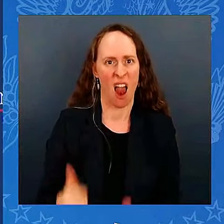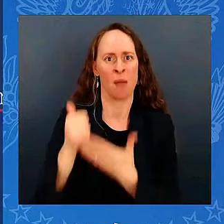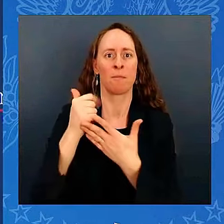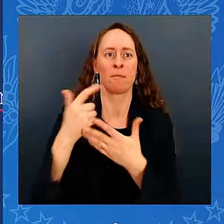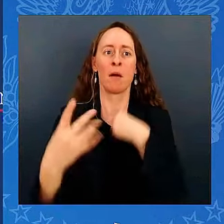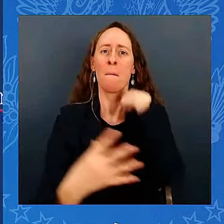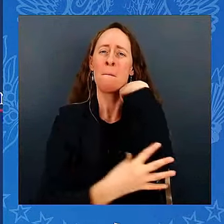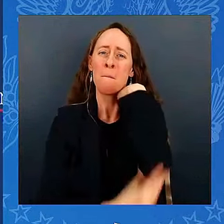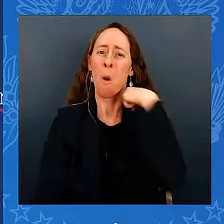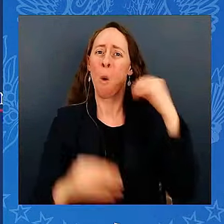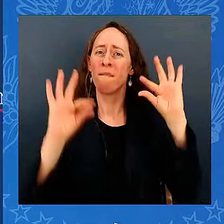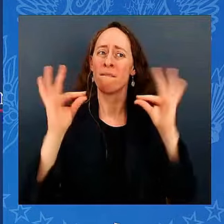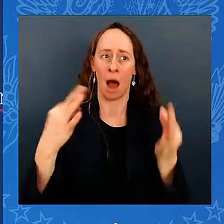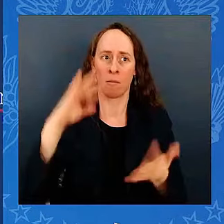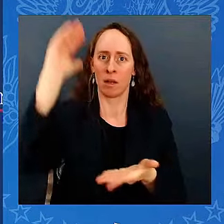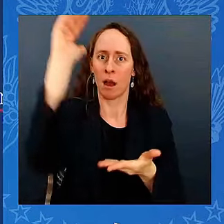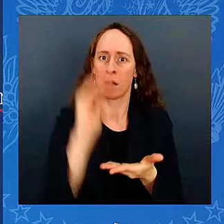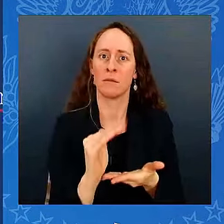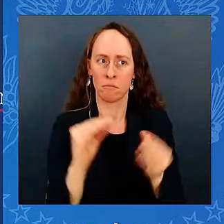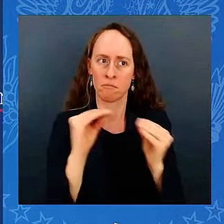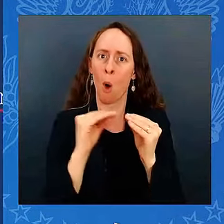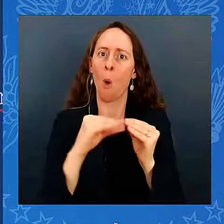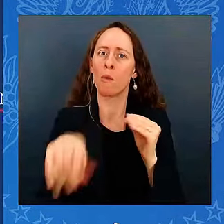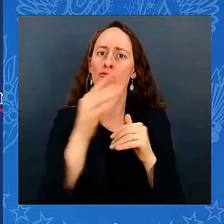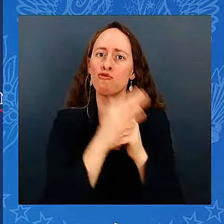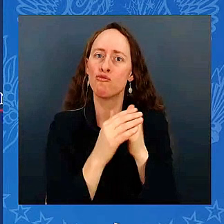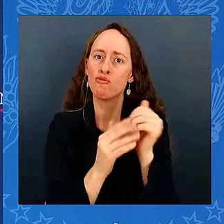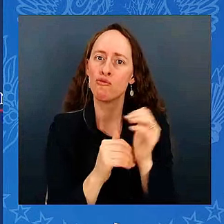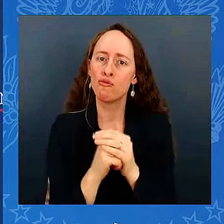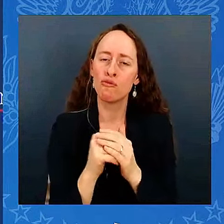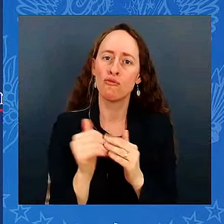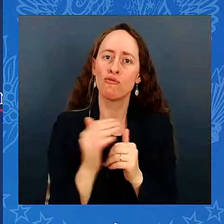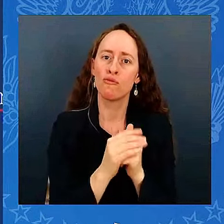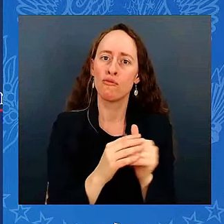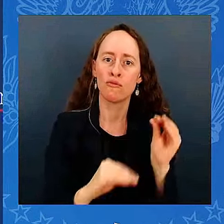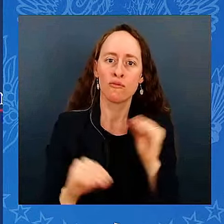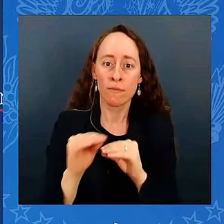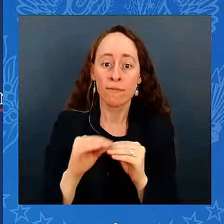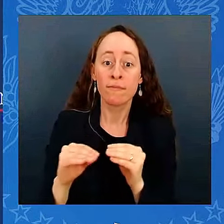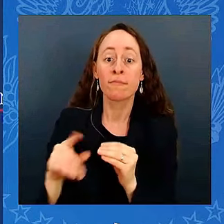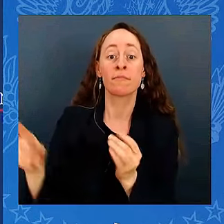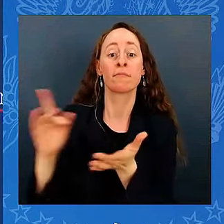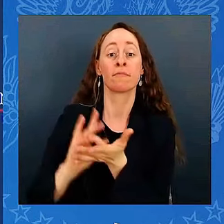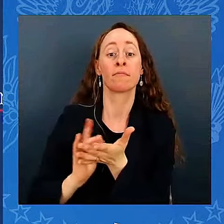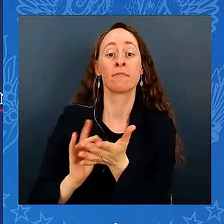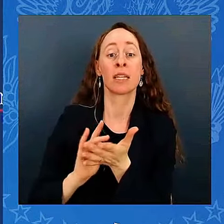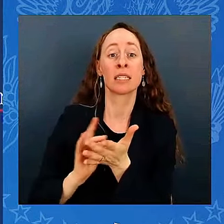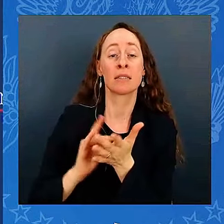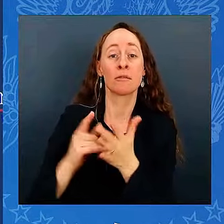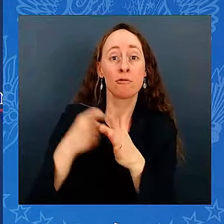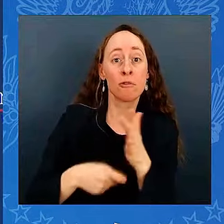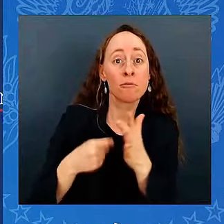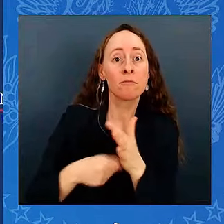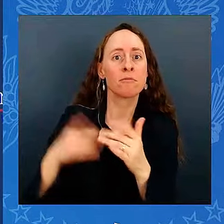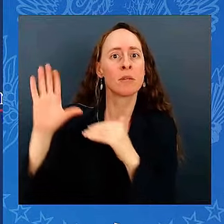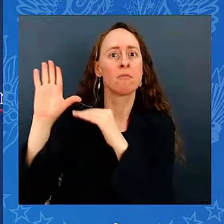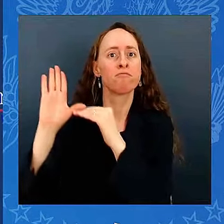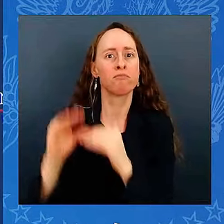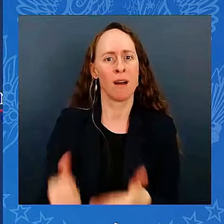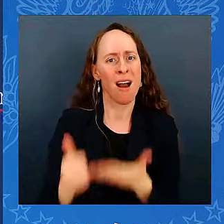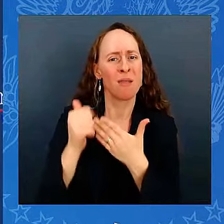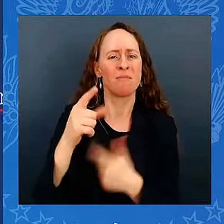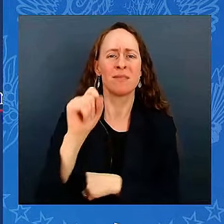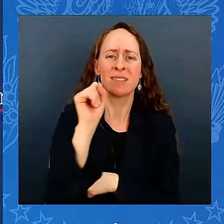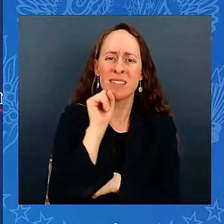for everyone, helping the federal budget and household budgets, and so much more. I'm sorry to go on so long. Let me